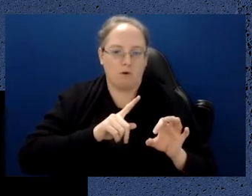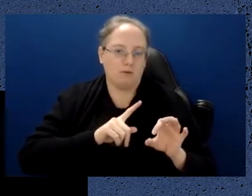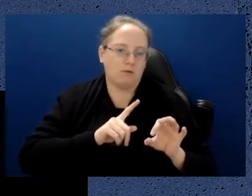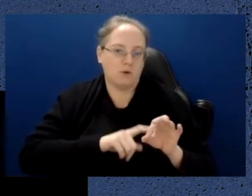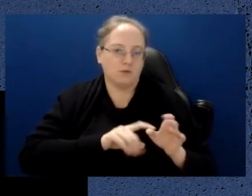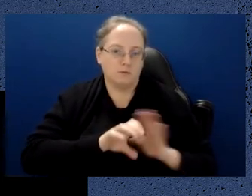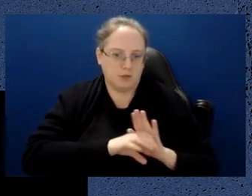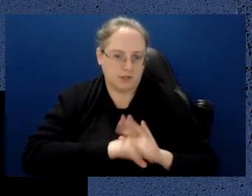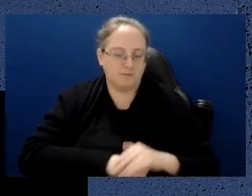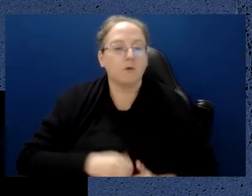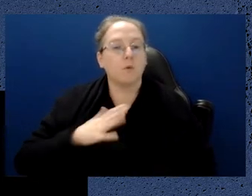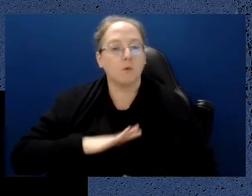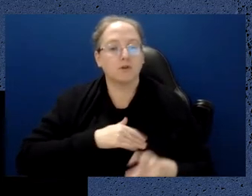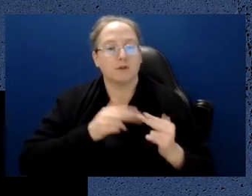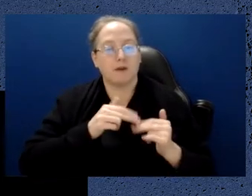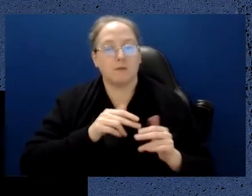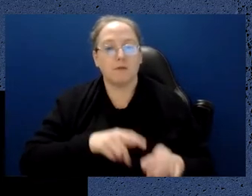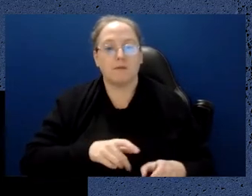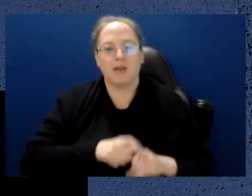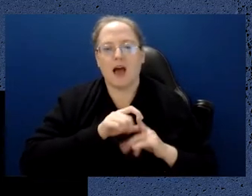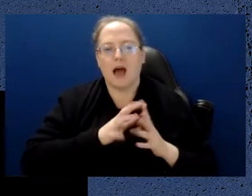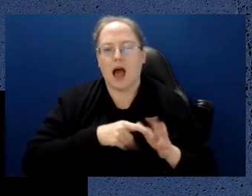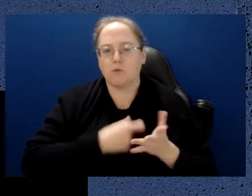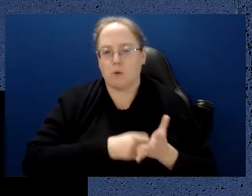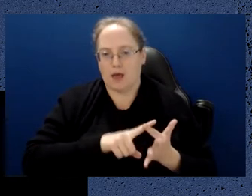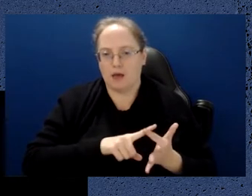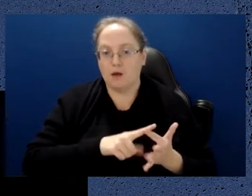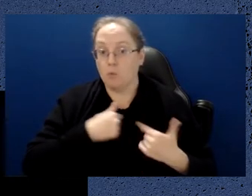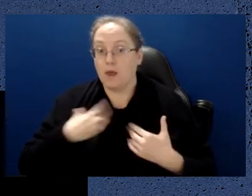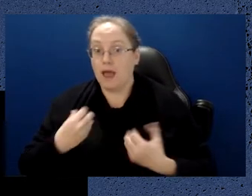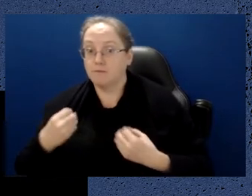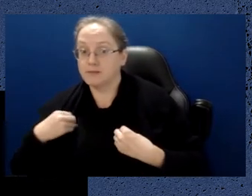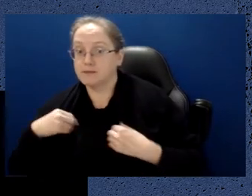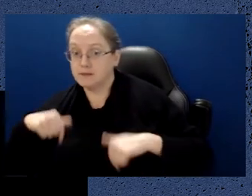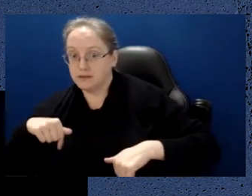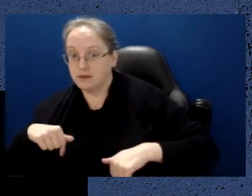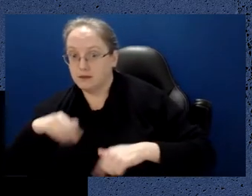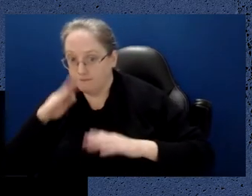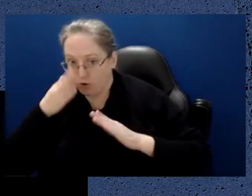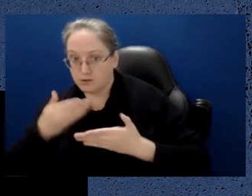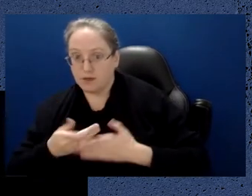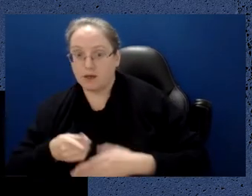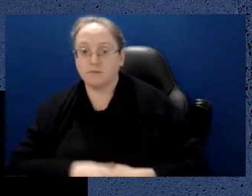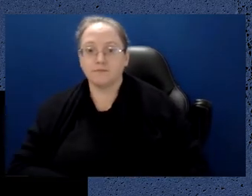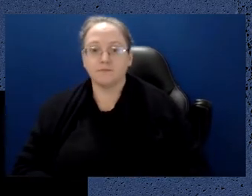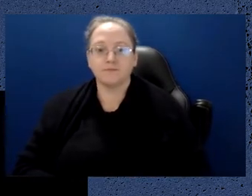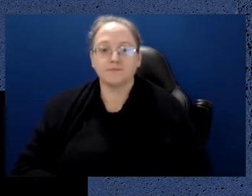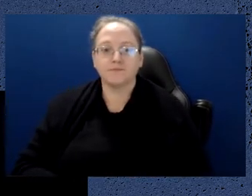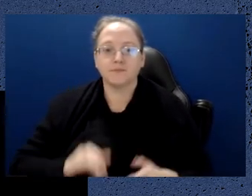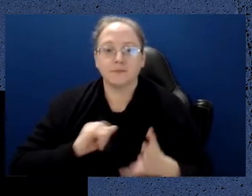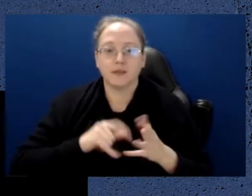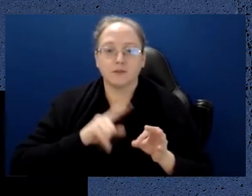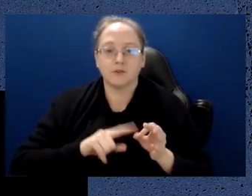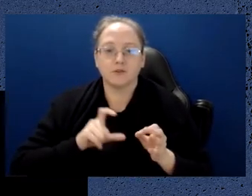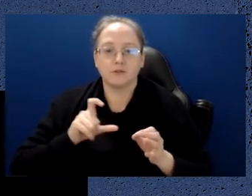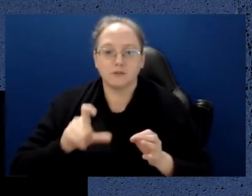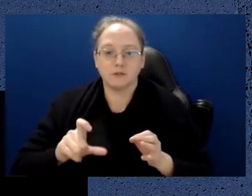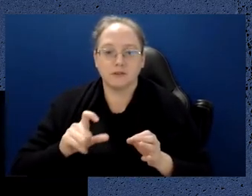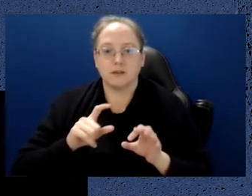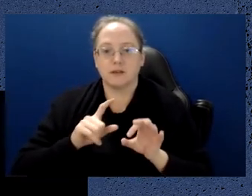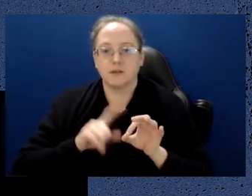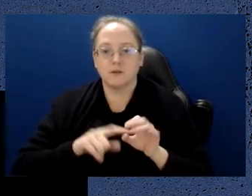And in Australia, we have companies devoted to that, SQC, quantum brilliance and newfound company Dirac.